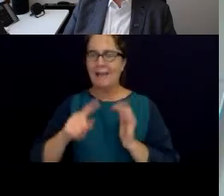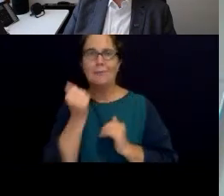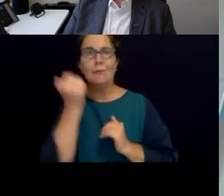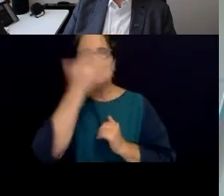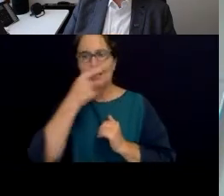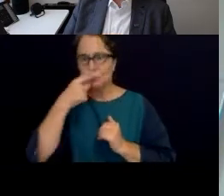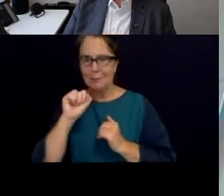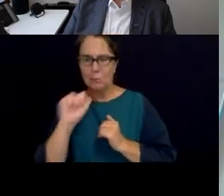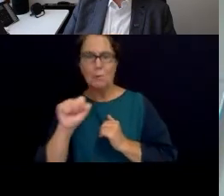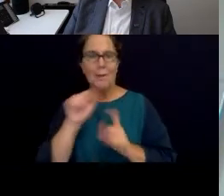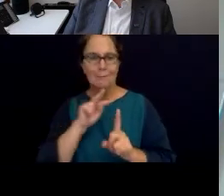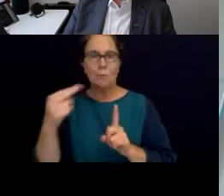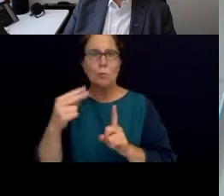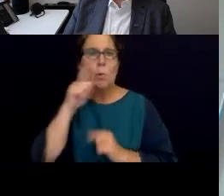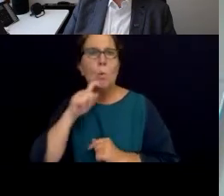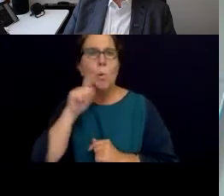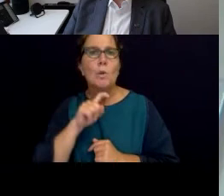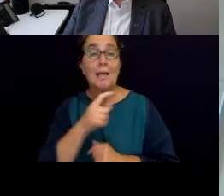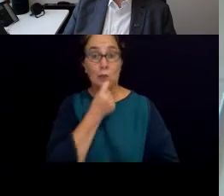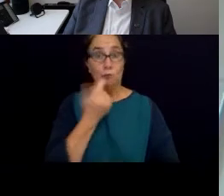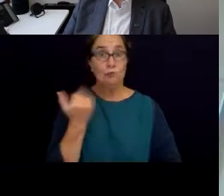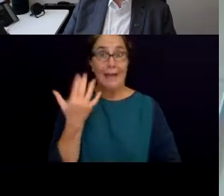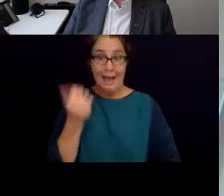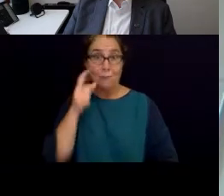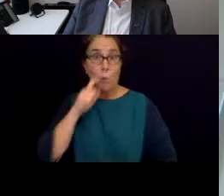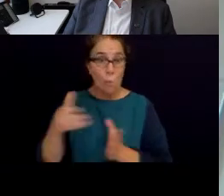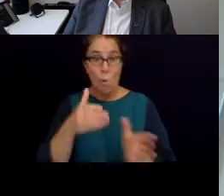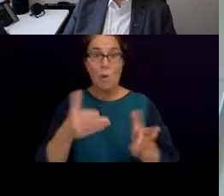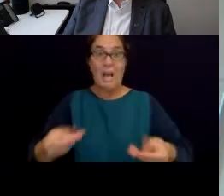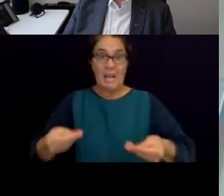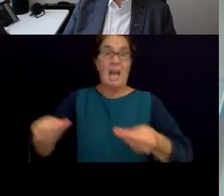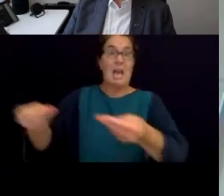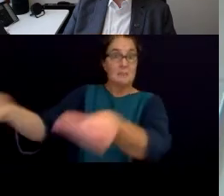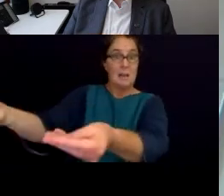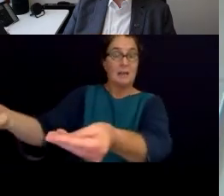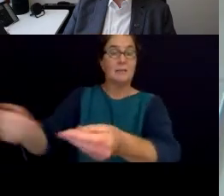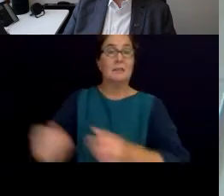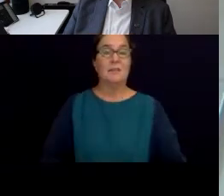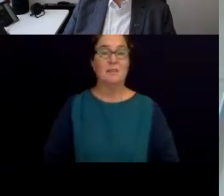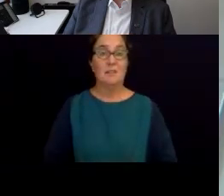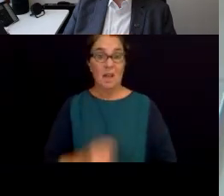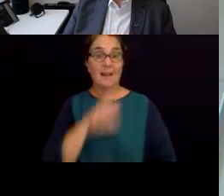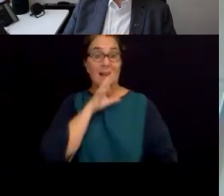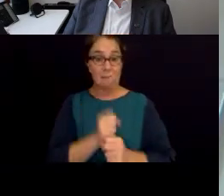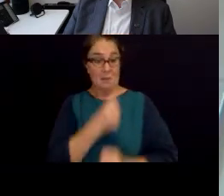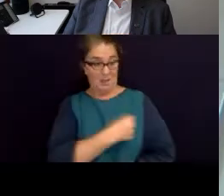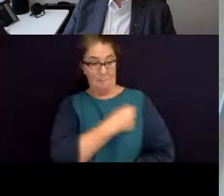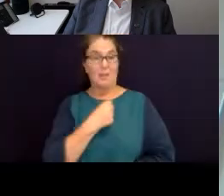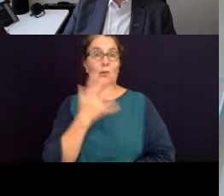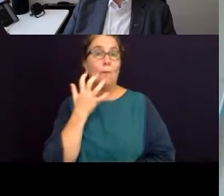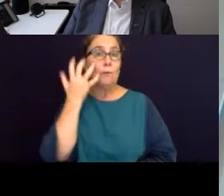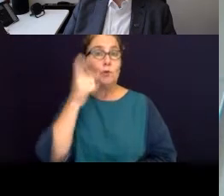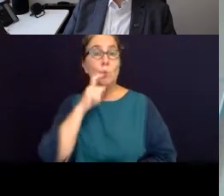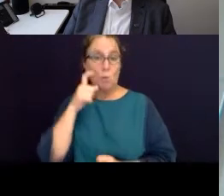some recent water handbacks. There's been some commitment by government to future water handbacks. There is, yeah,